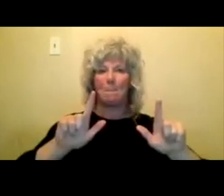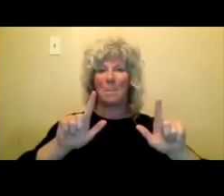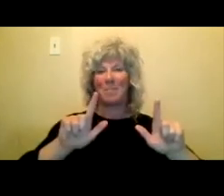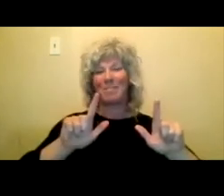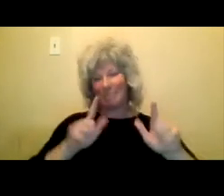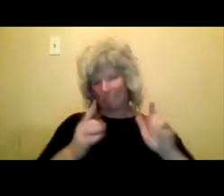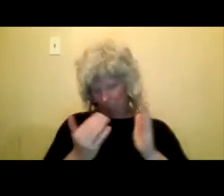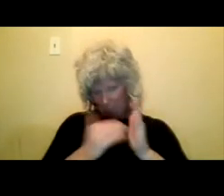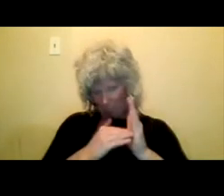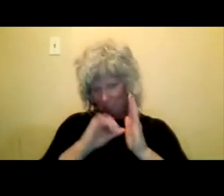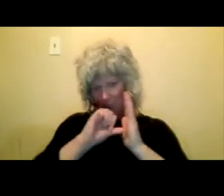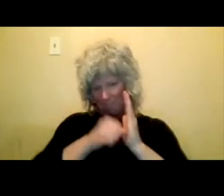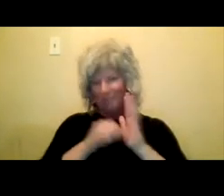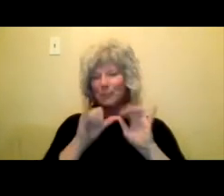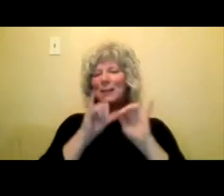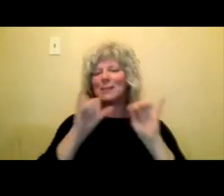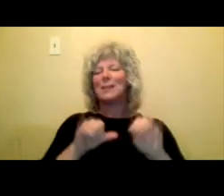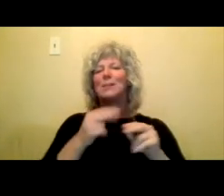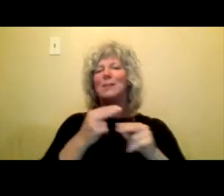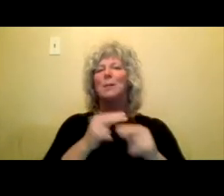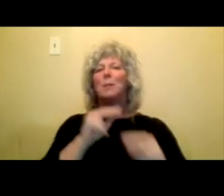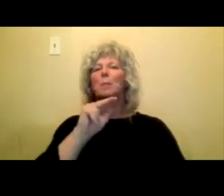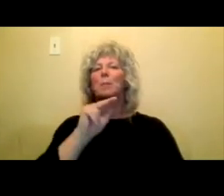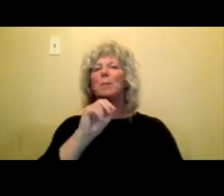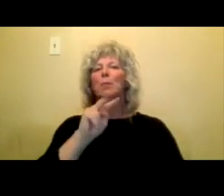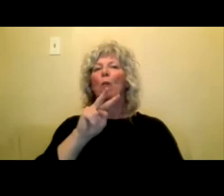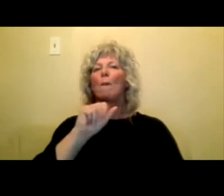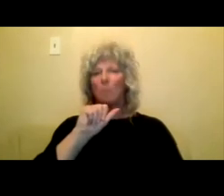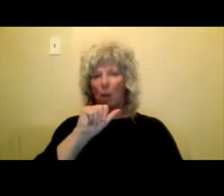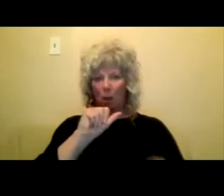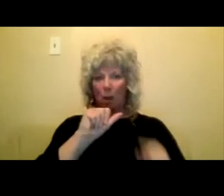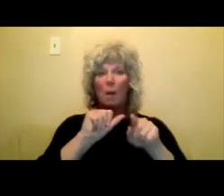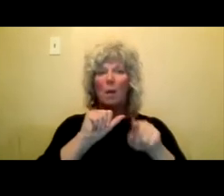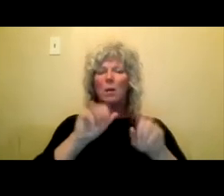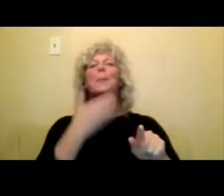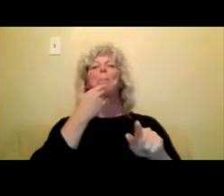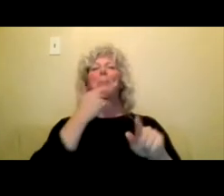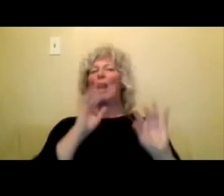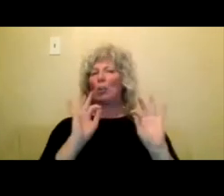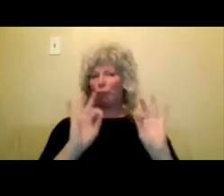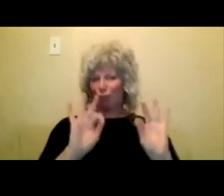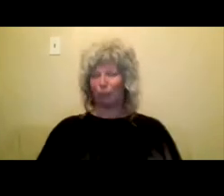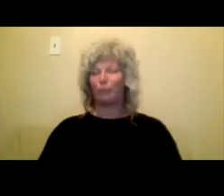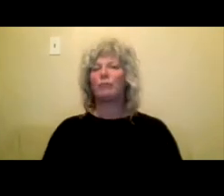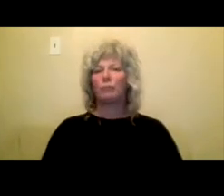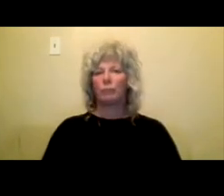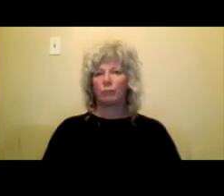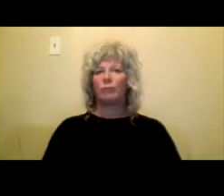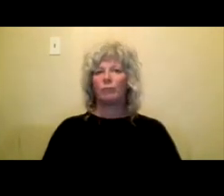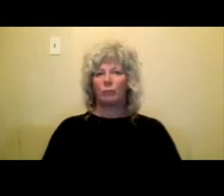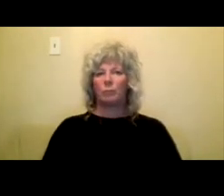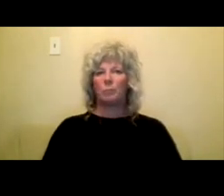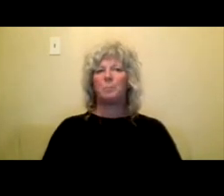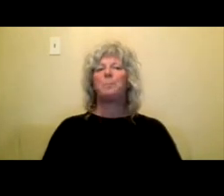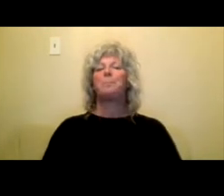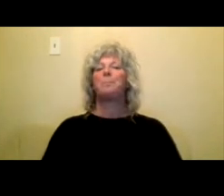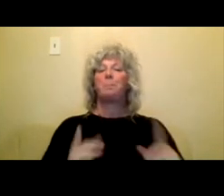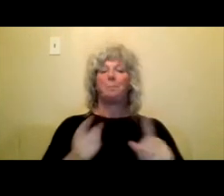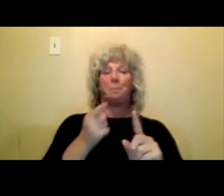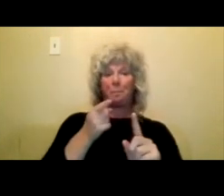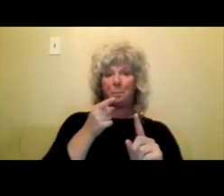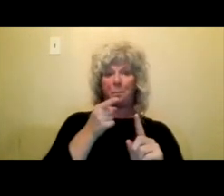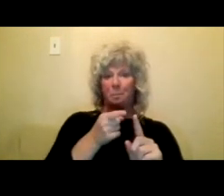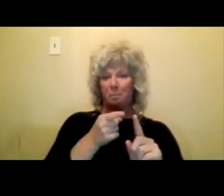And this is how it will look once you've created a profile,